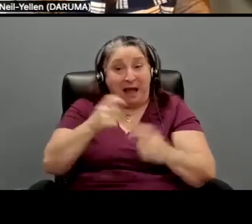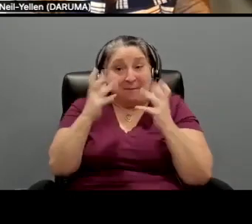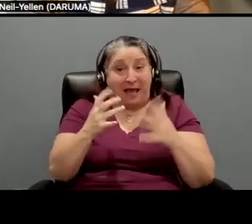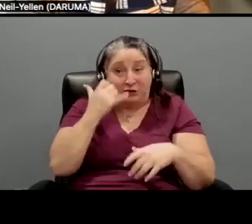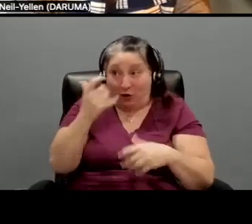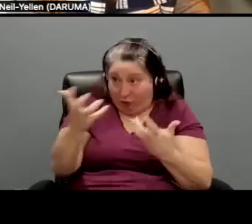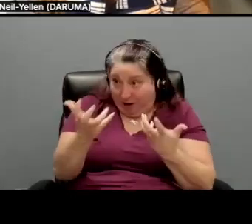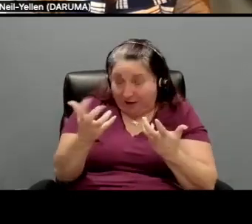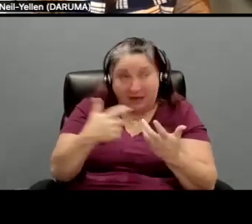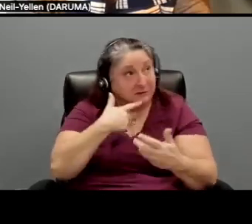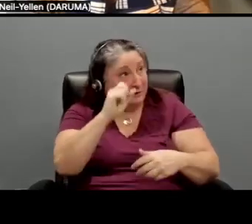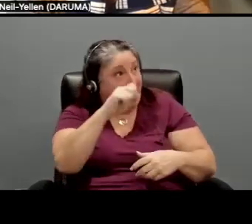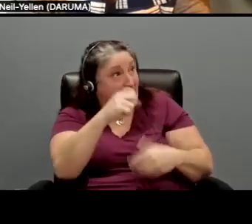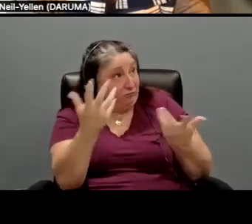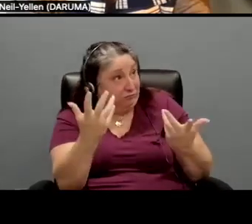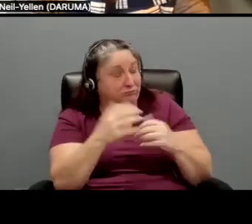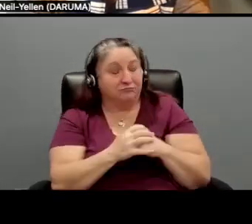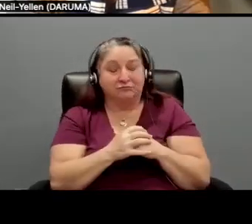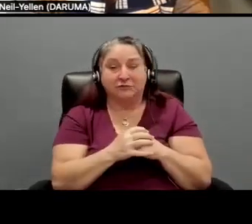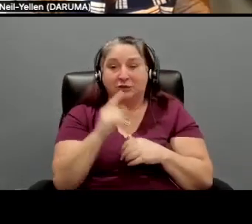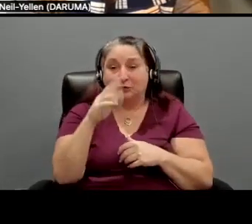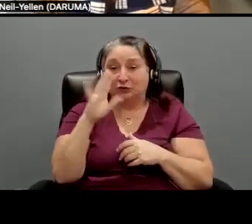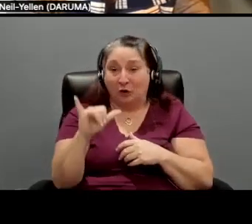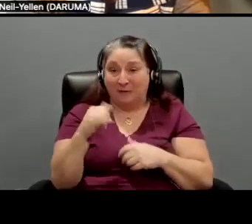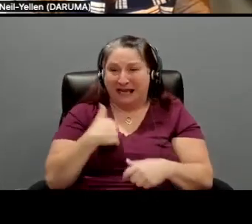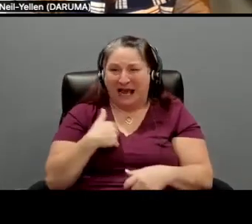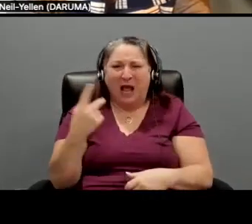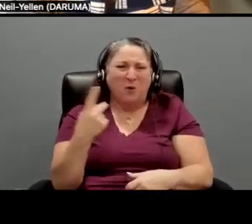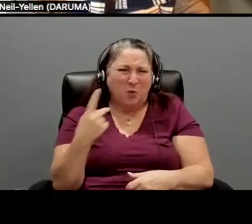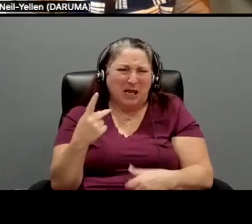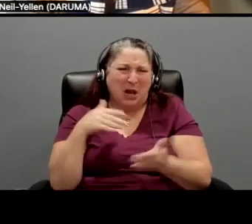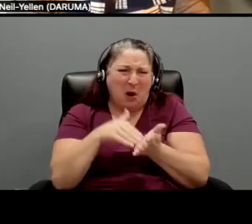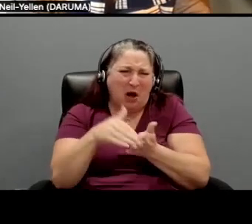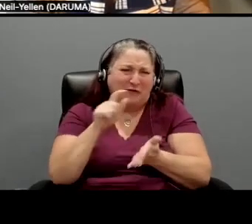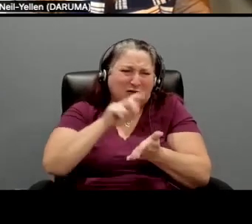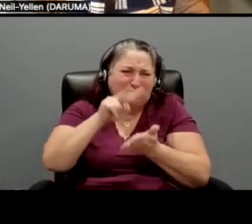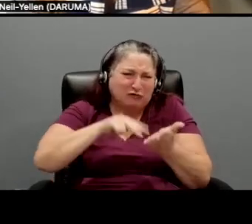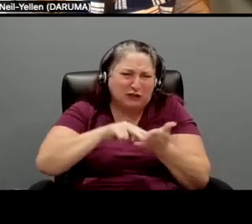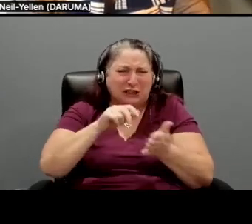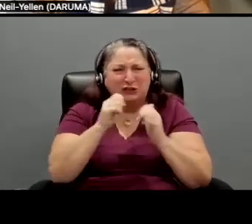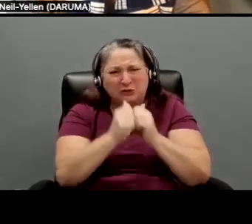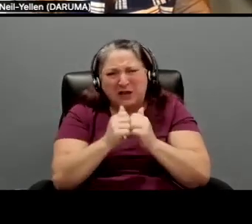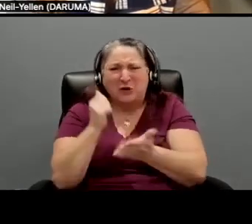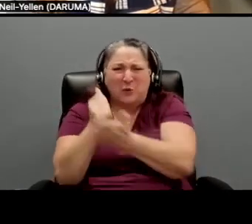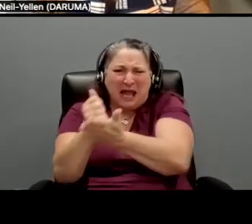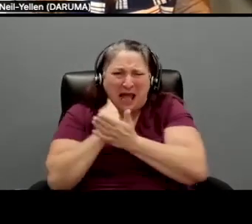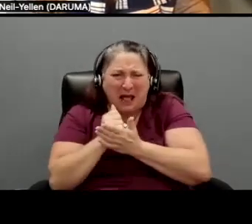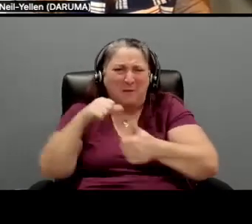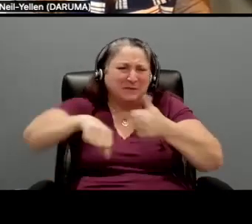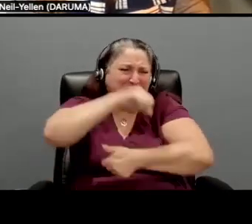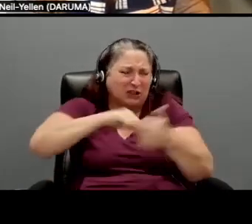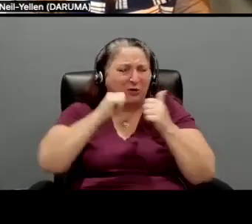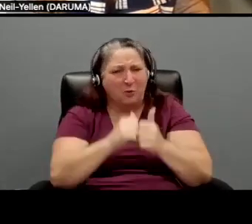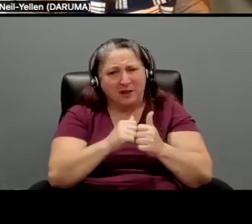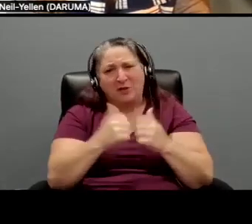yeah. So Toby and I read together and we do each other, help each other with auditions and,